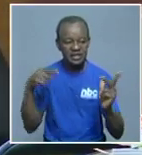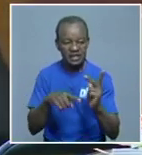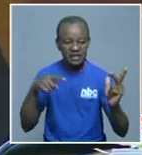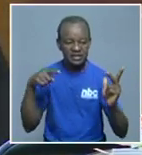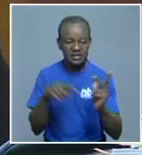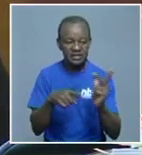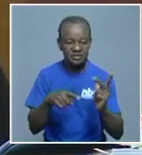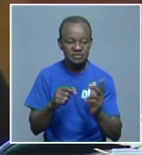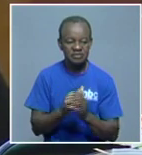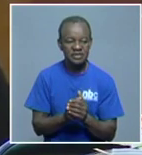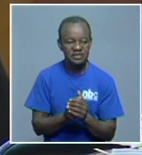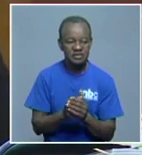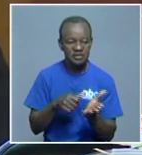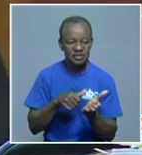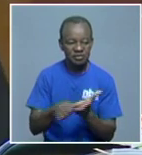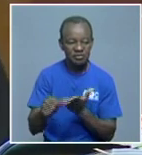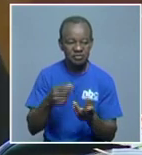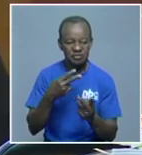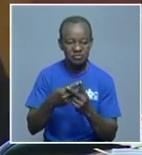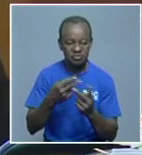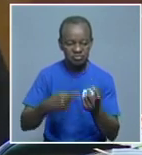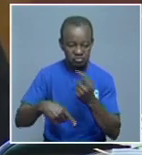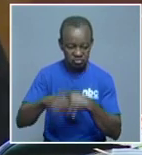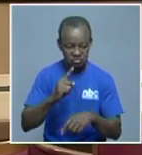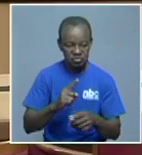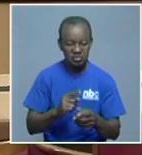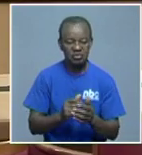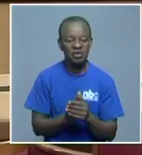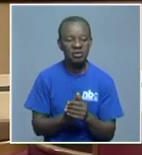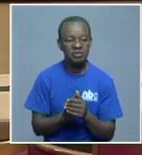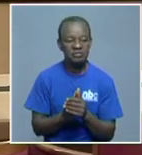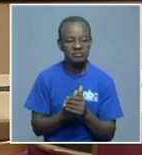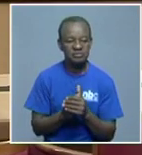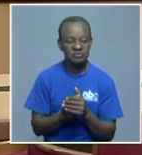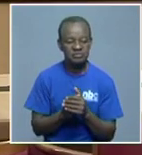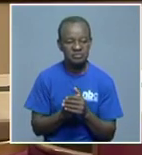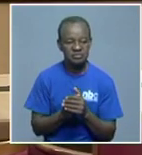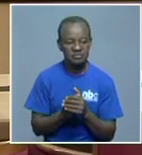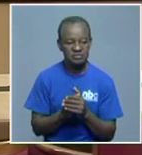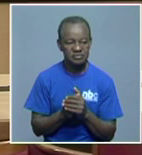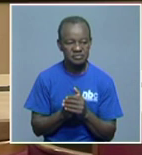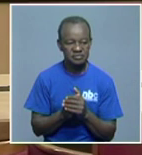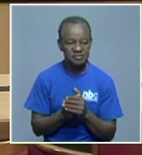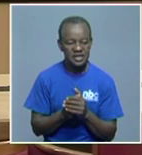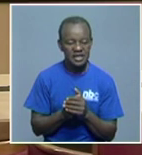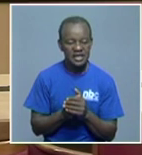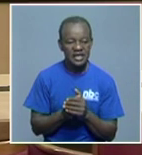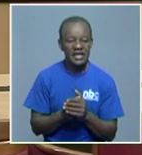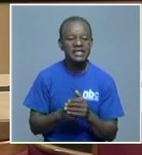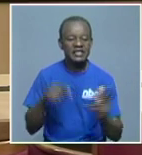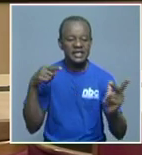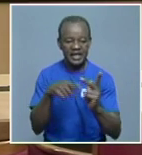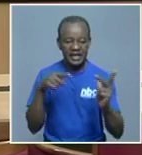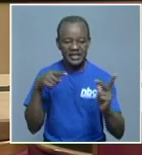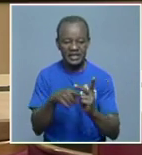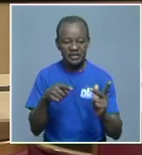the court felt that it was necessary for us to allow Gustavo to basically testify on other matters. So we were under